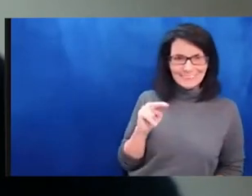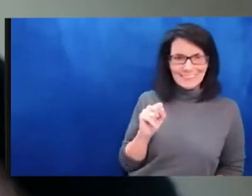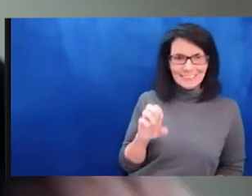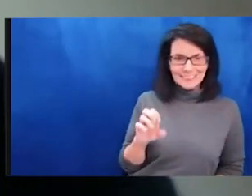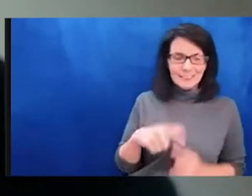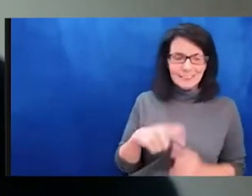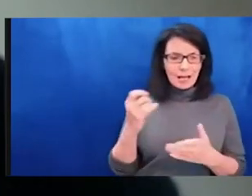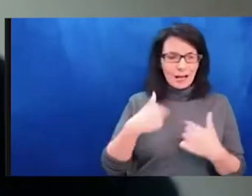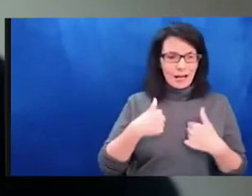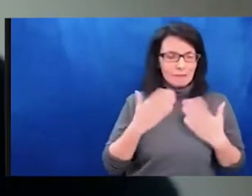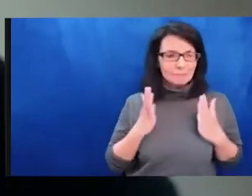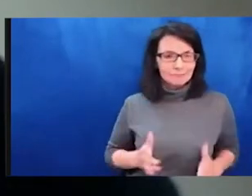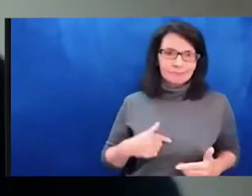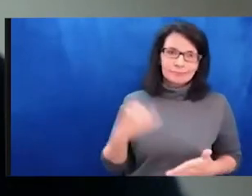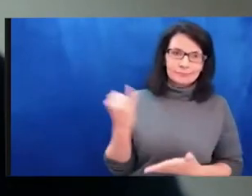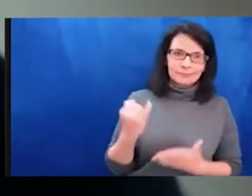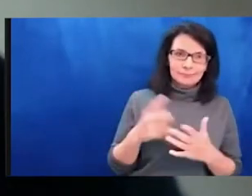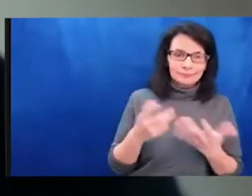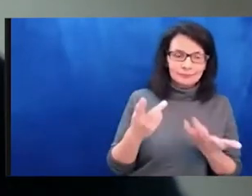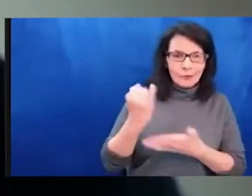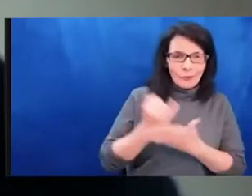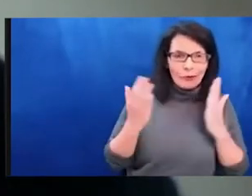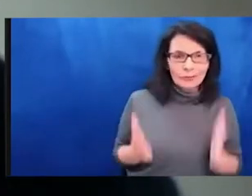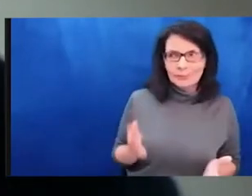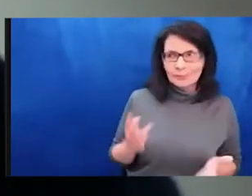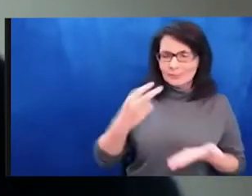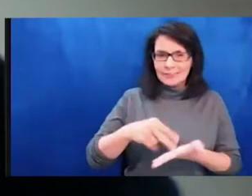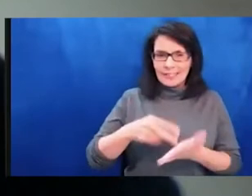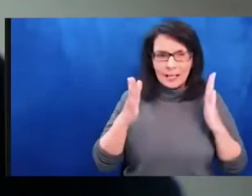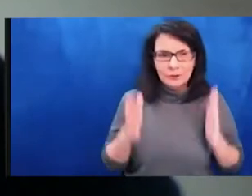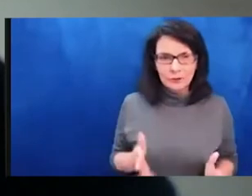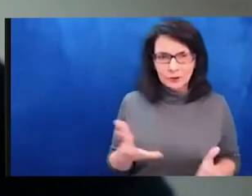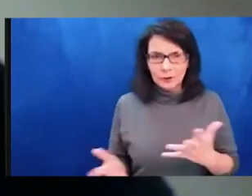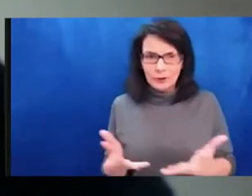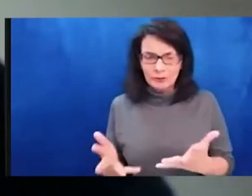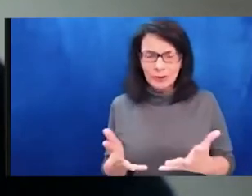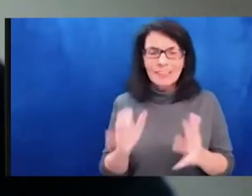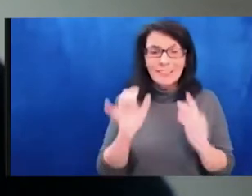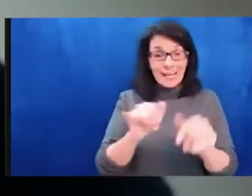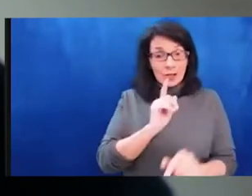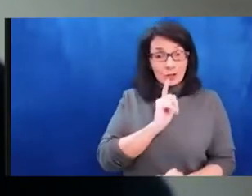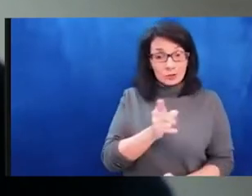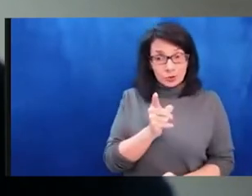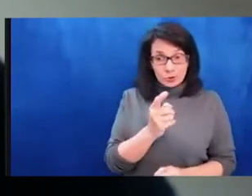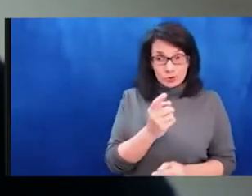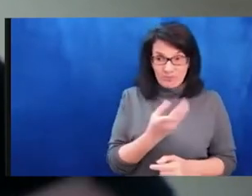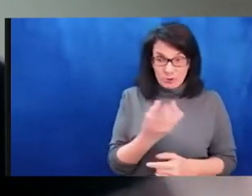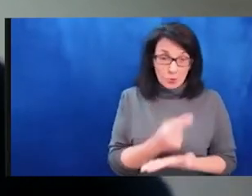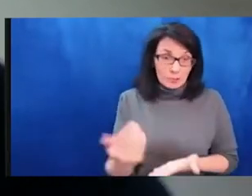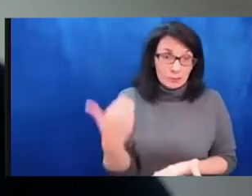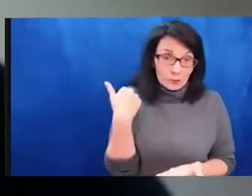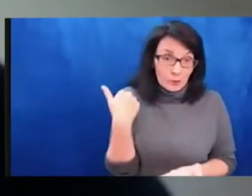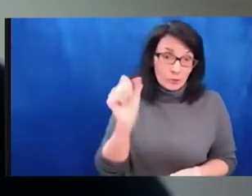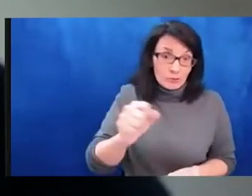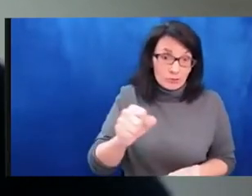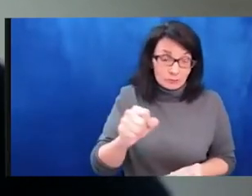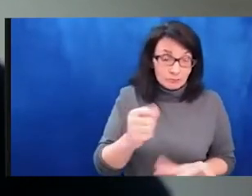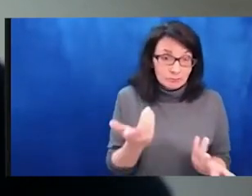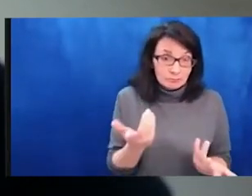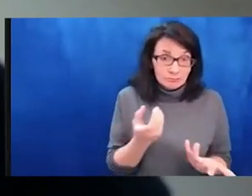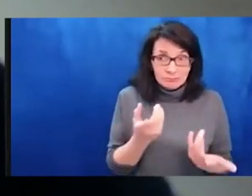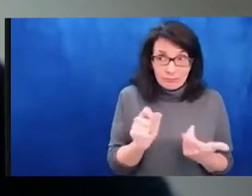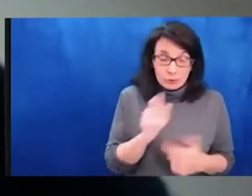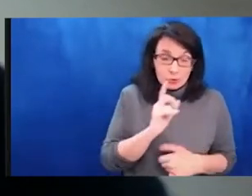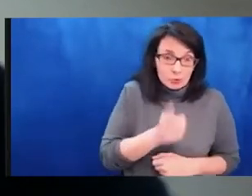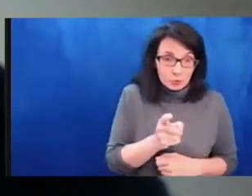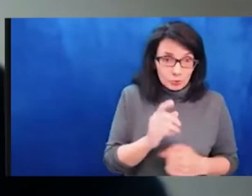Even just hearing Karina introduce me in the present tense as a dancer and a Feldenkrais practitioner.